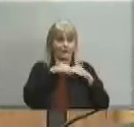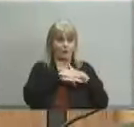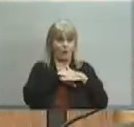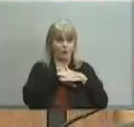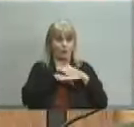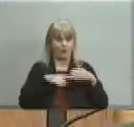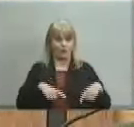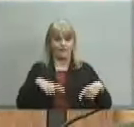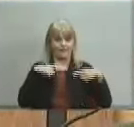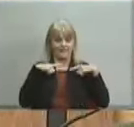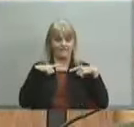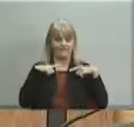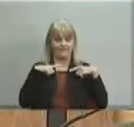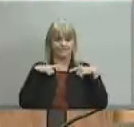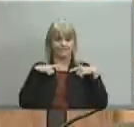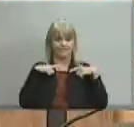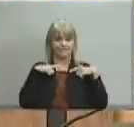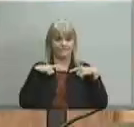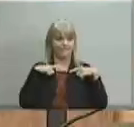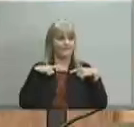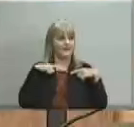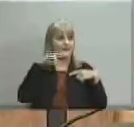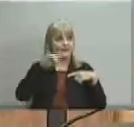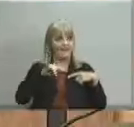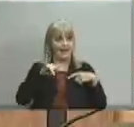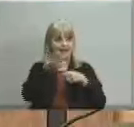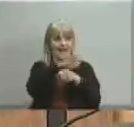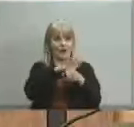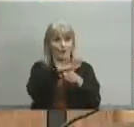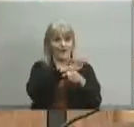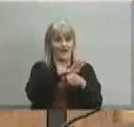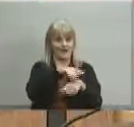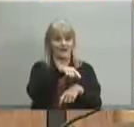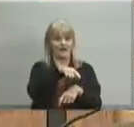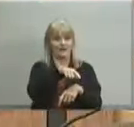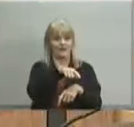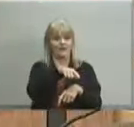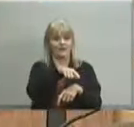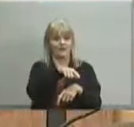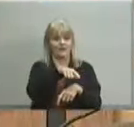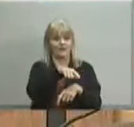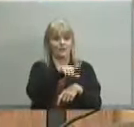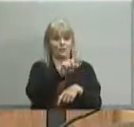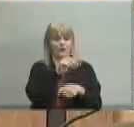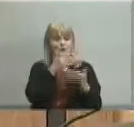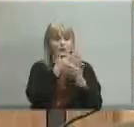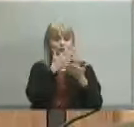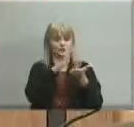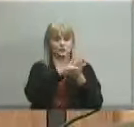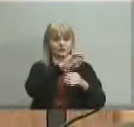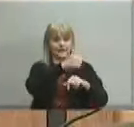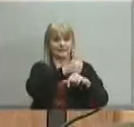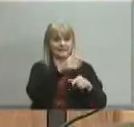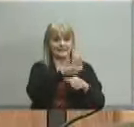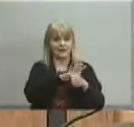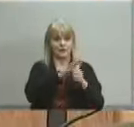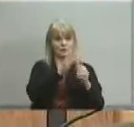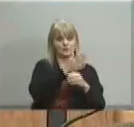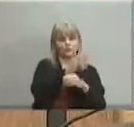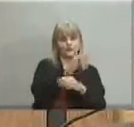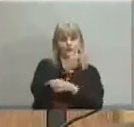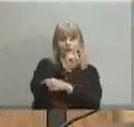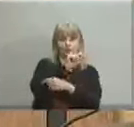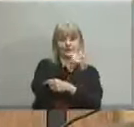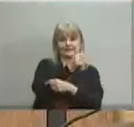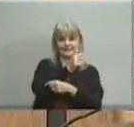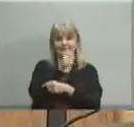reside in this locale right correct right so um this is an area that between 2010 and today